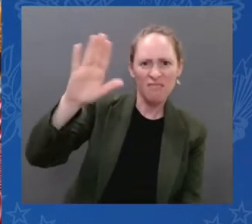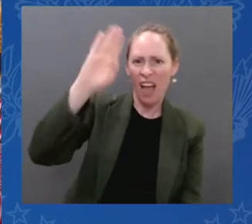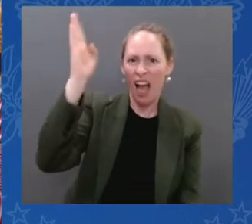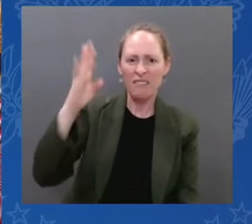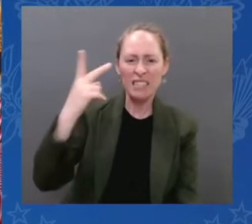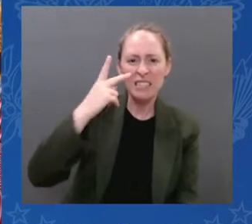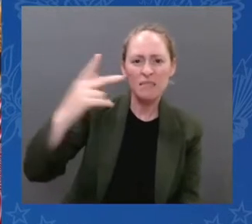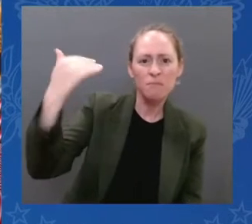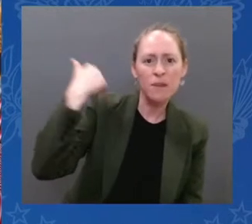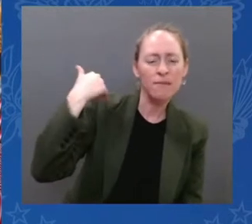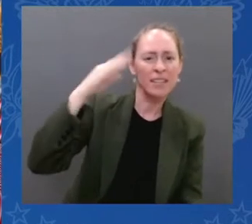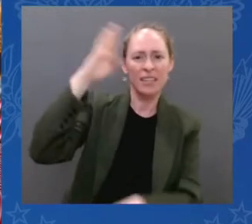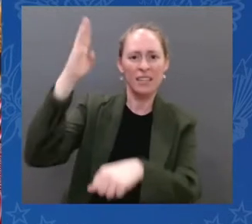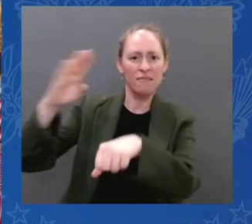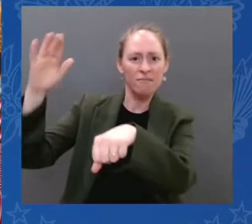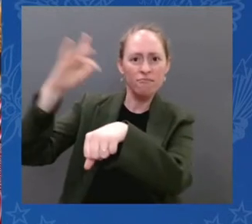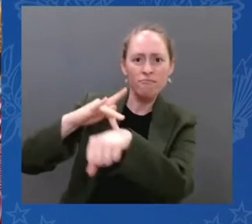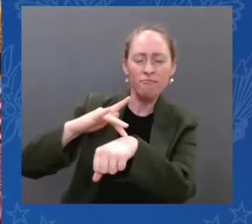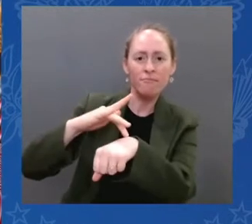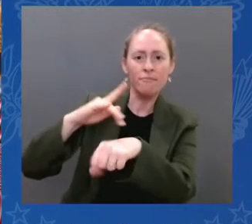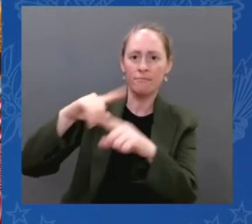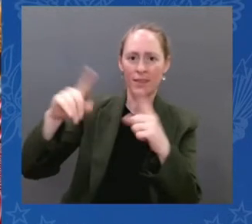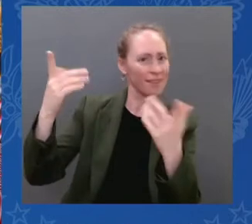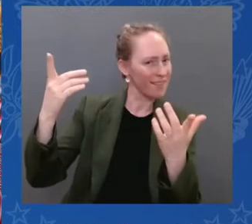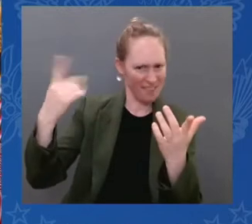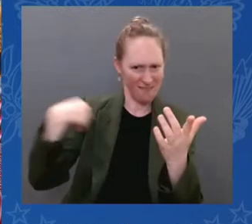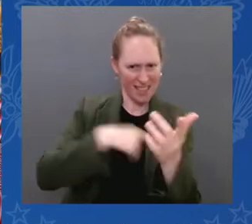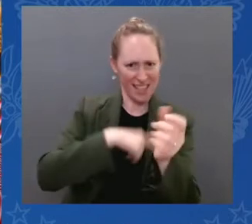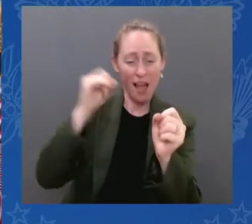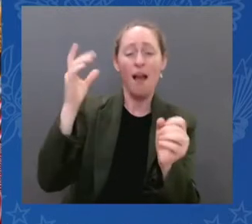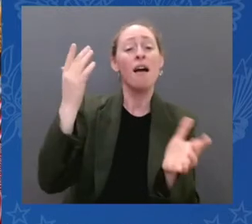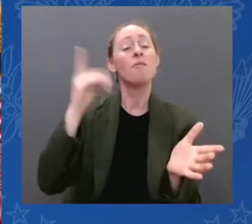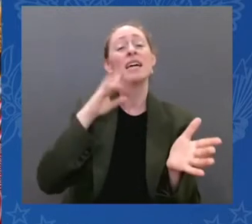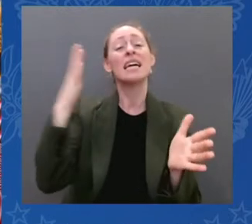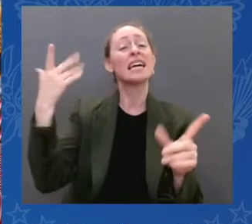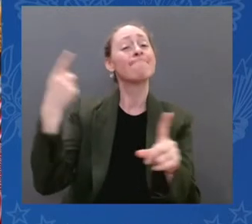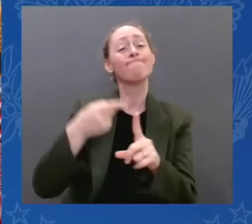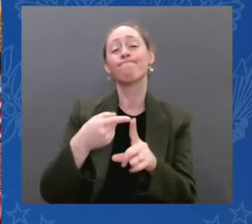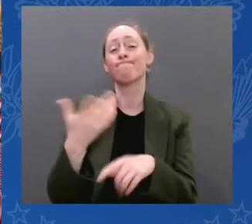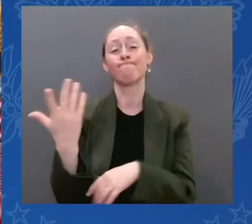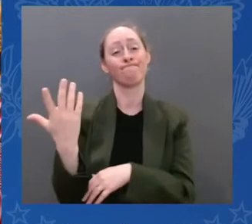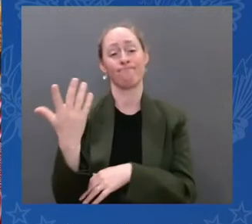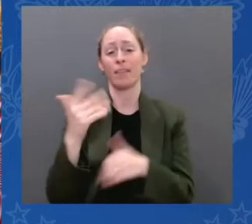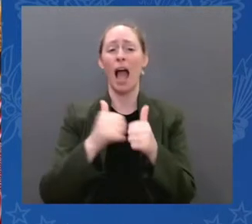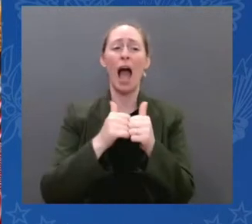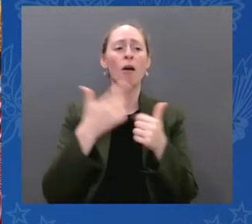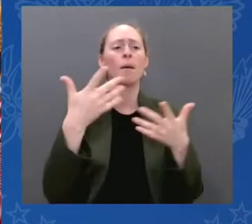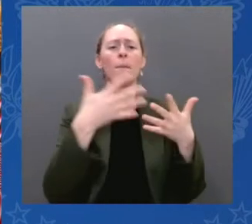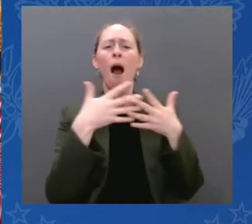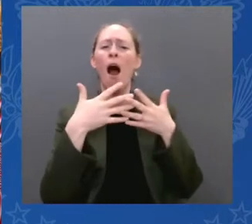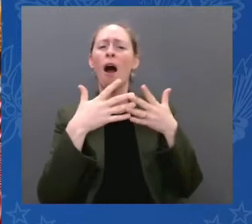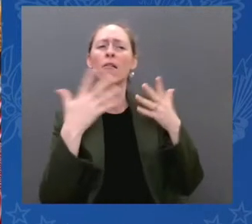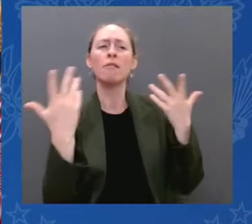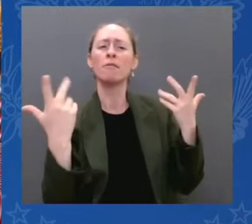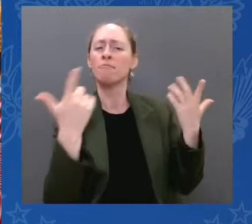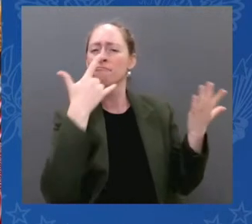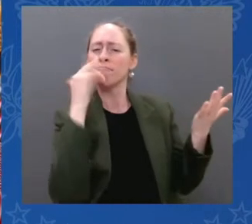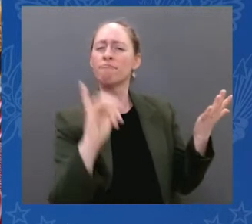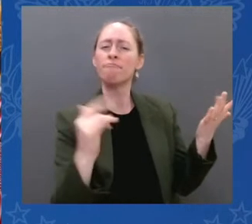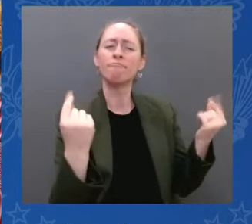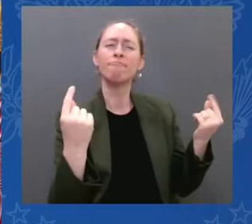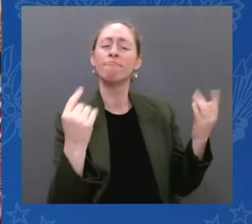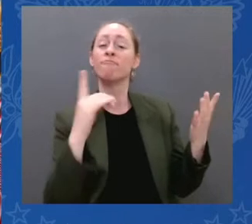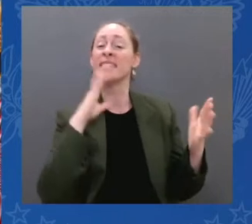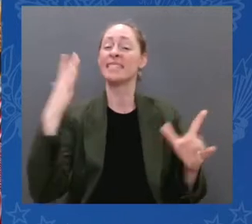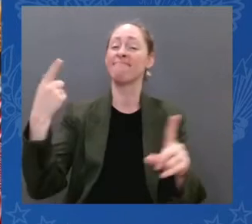defined by one single word — possibilities. Possibilities. I want to thank the team at